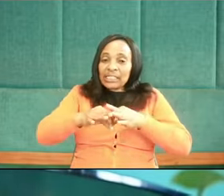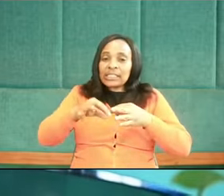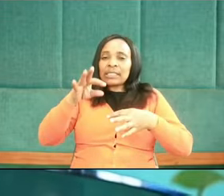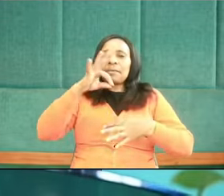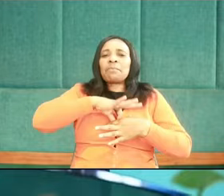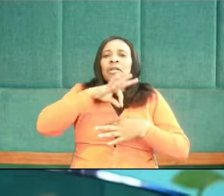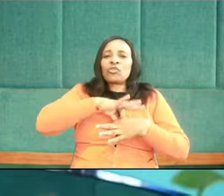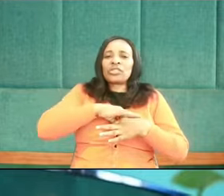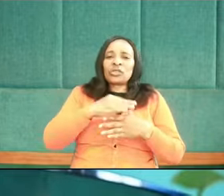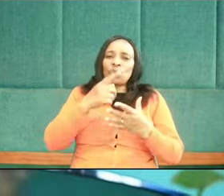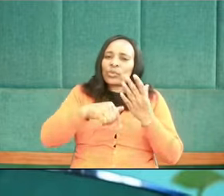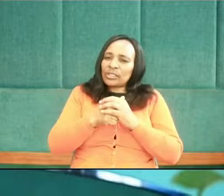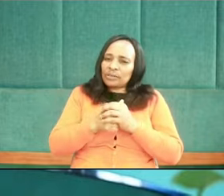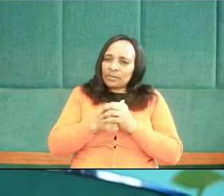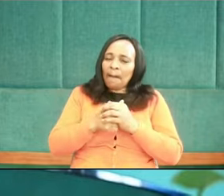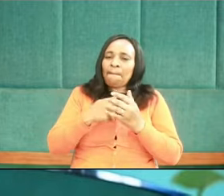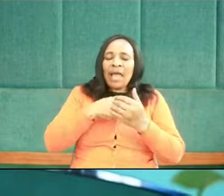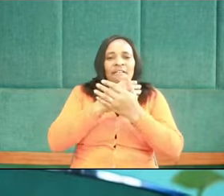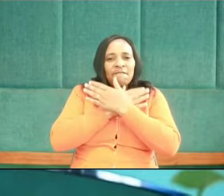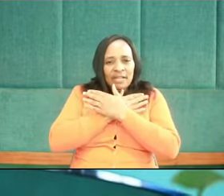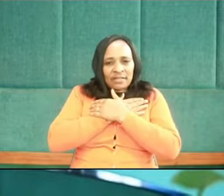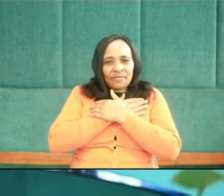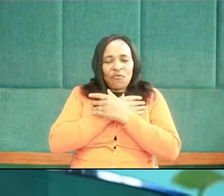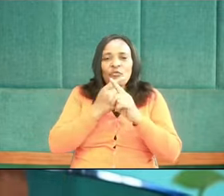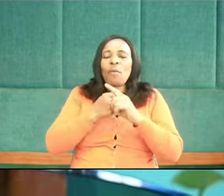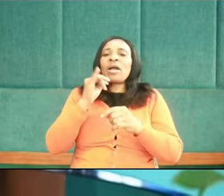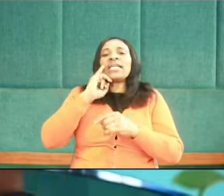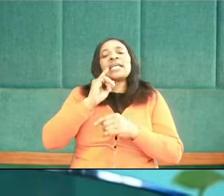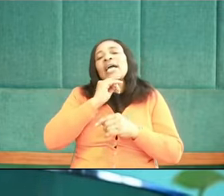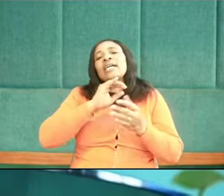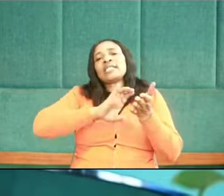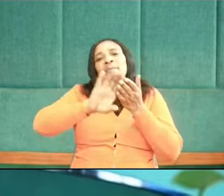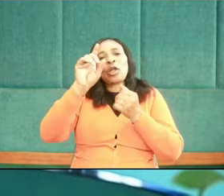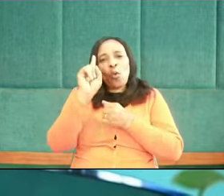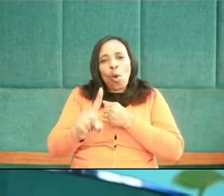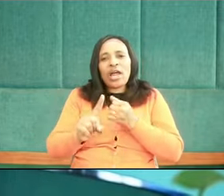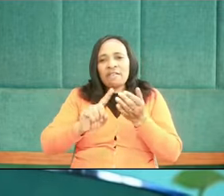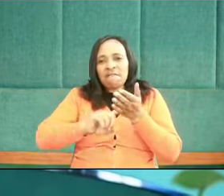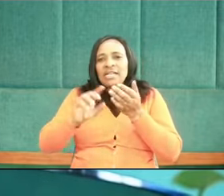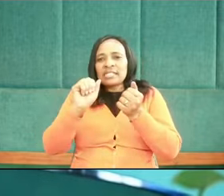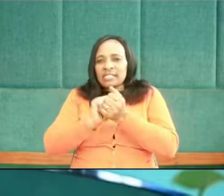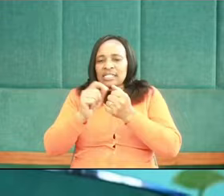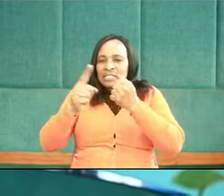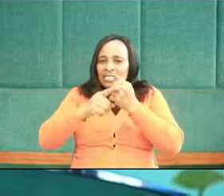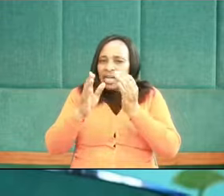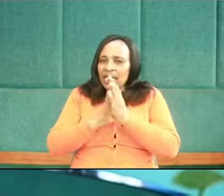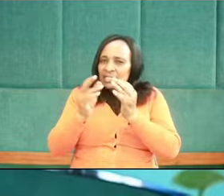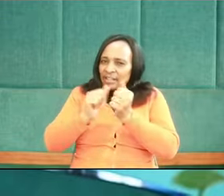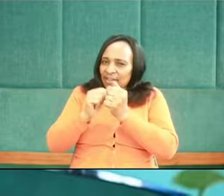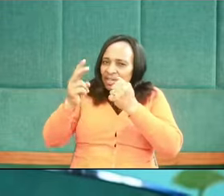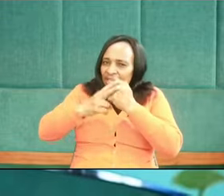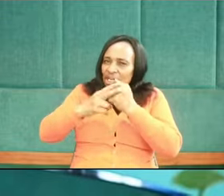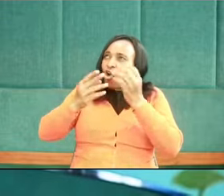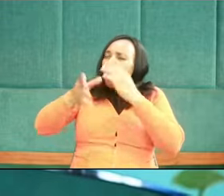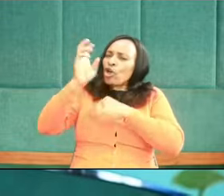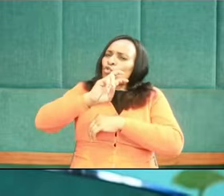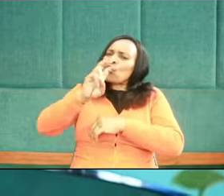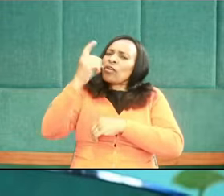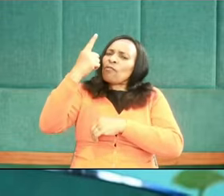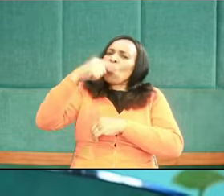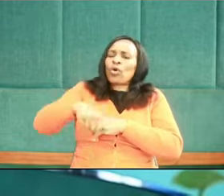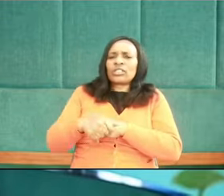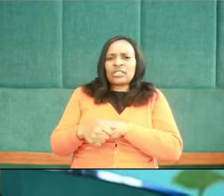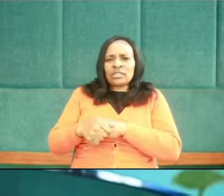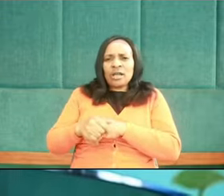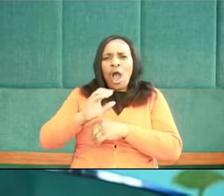Friends, notice Isaiah chapter 1 verses 16 and 17. What is God looking for if he's not looking for our